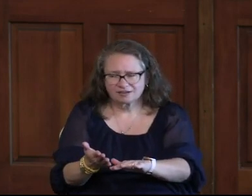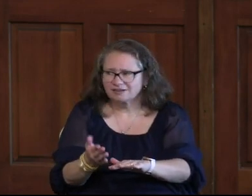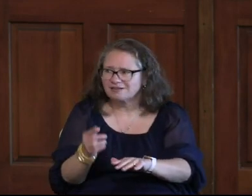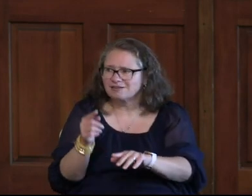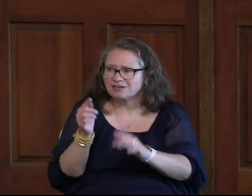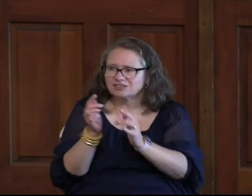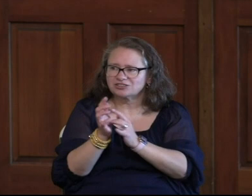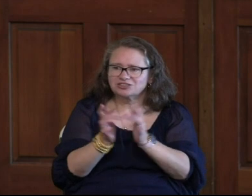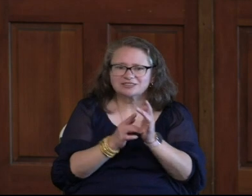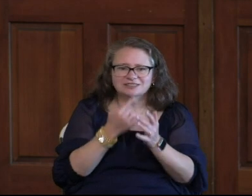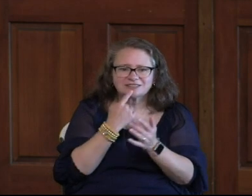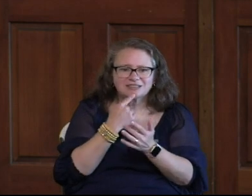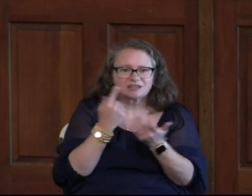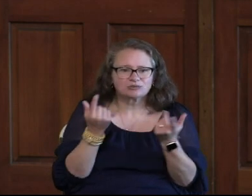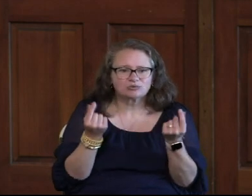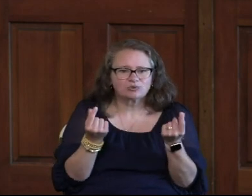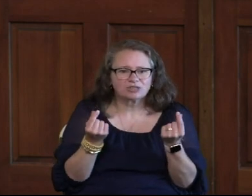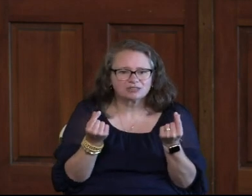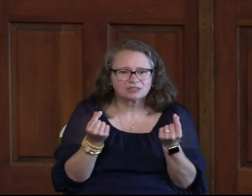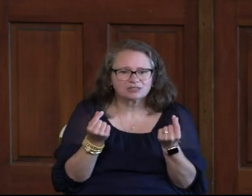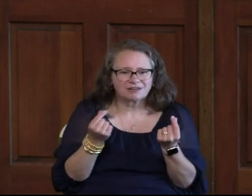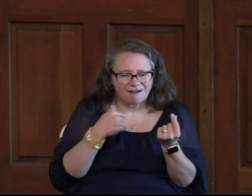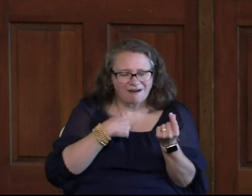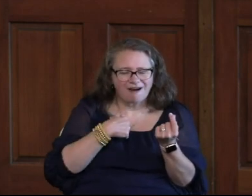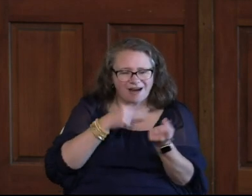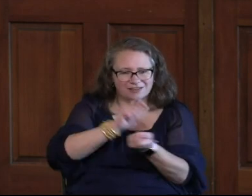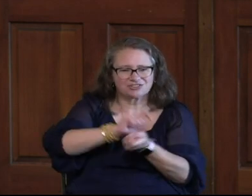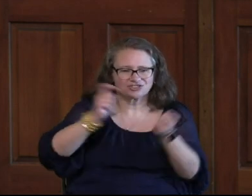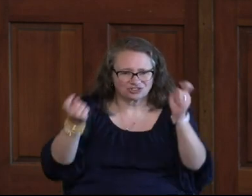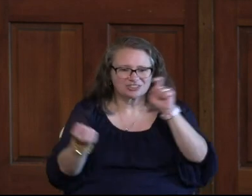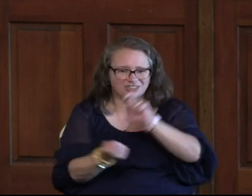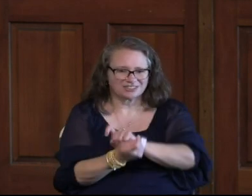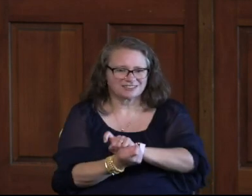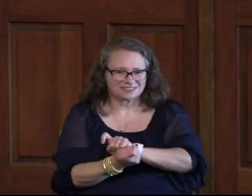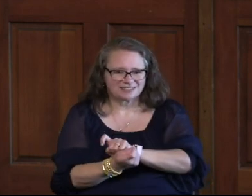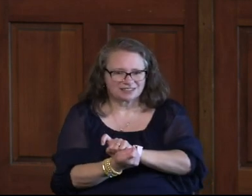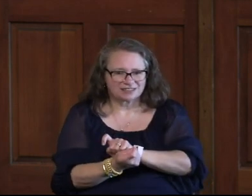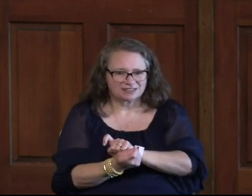But What Does Jesus Do I Turn The Tables On Death